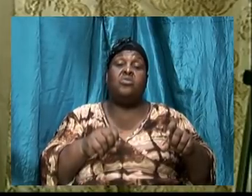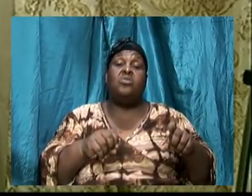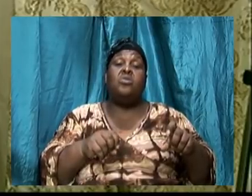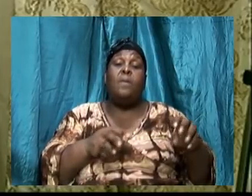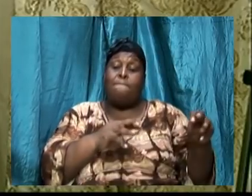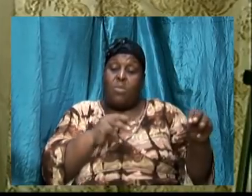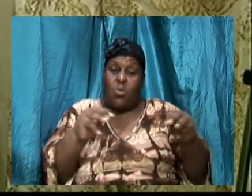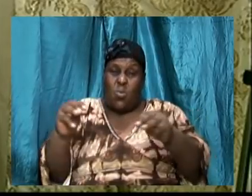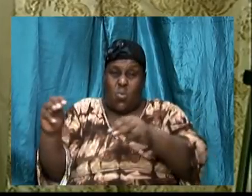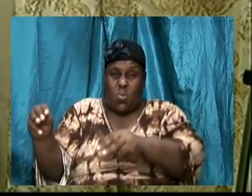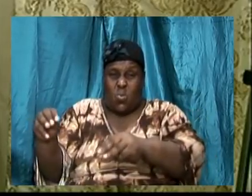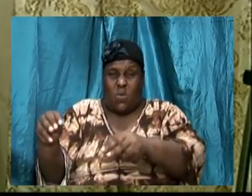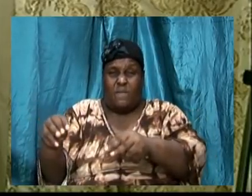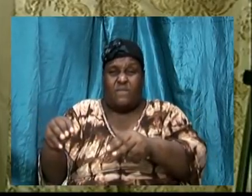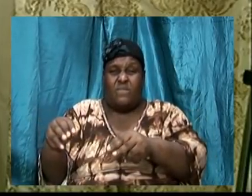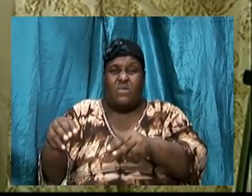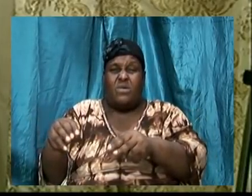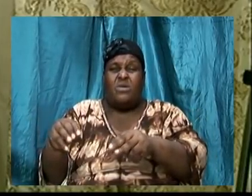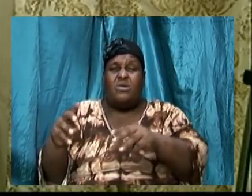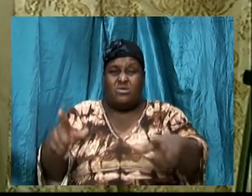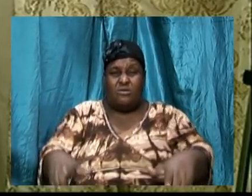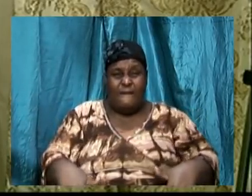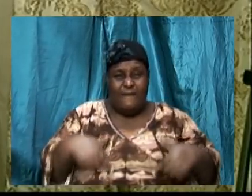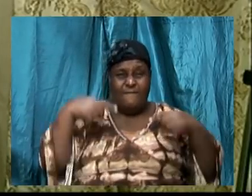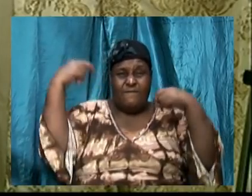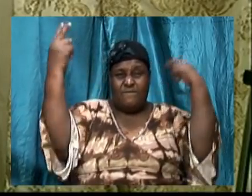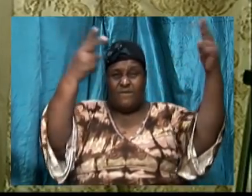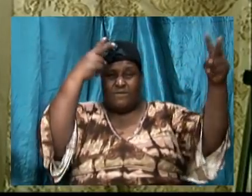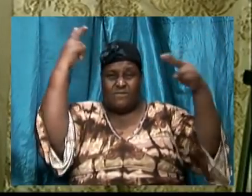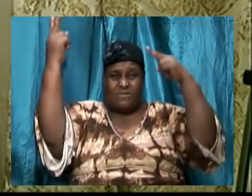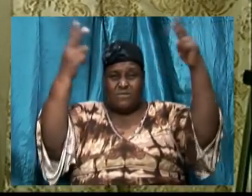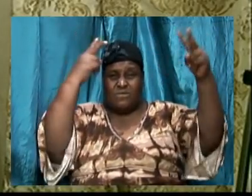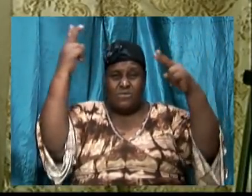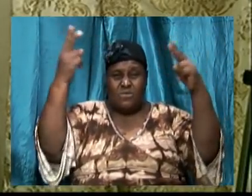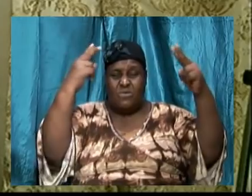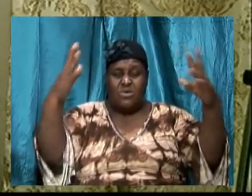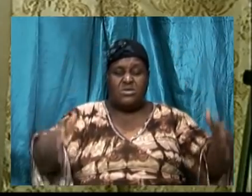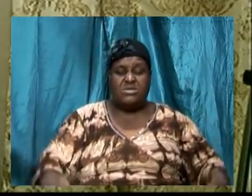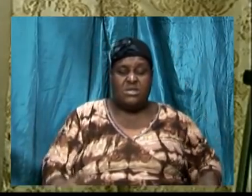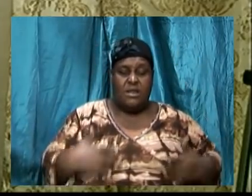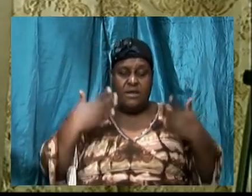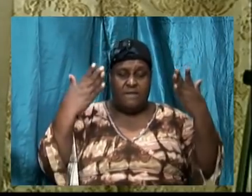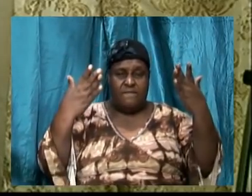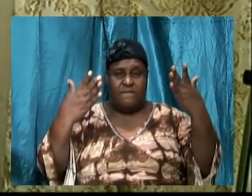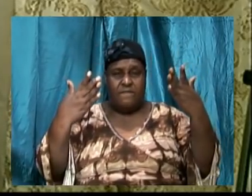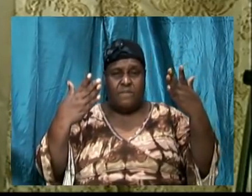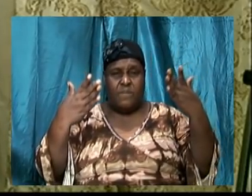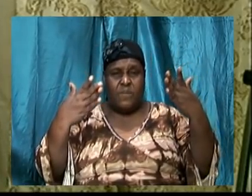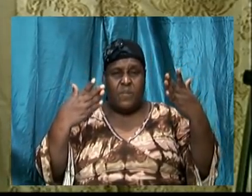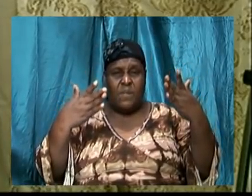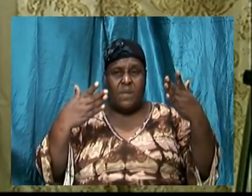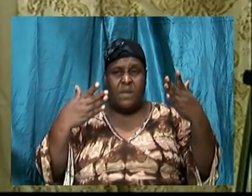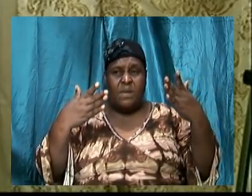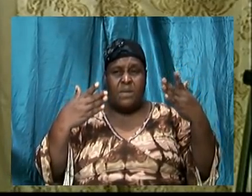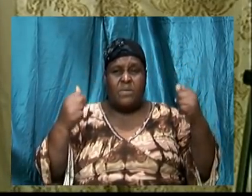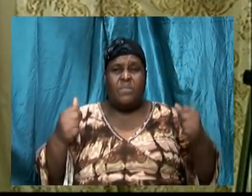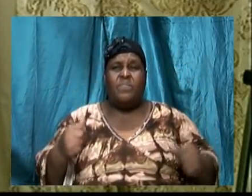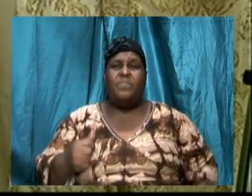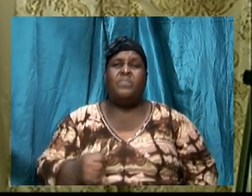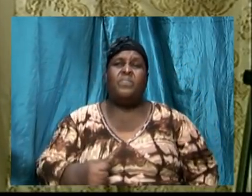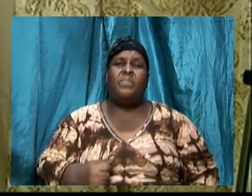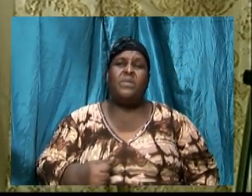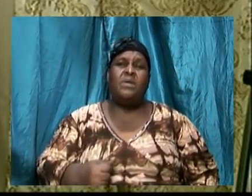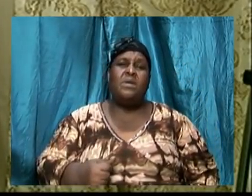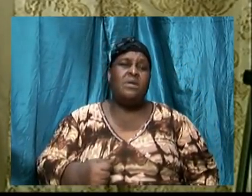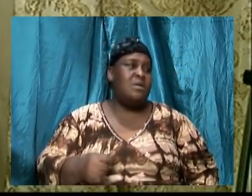little episode from a real life scenario. And this is